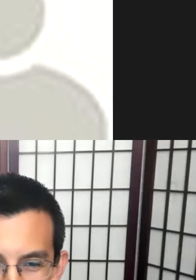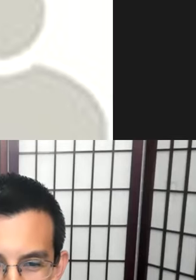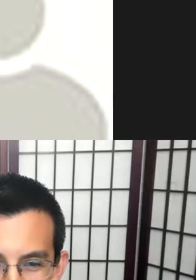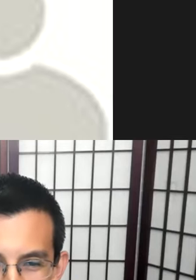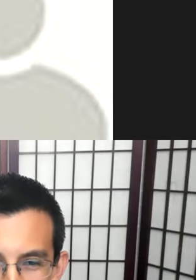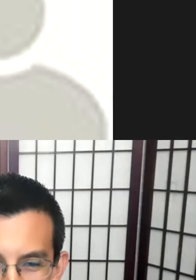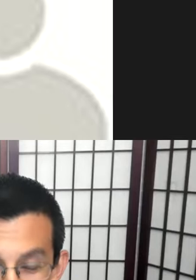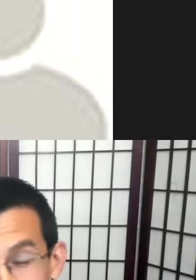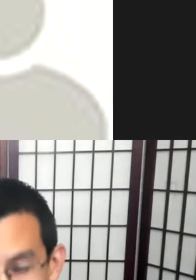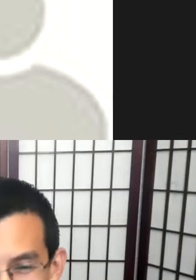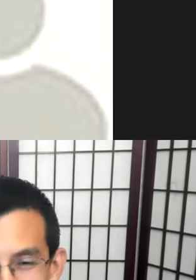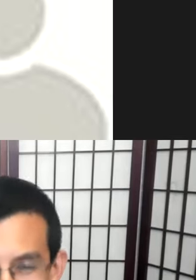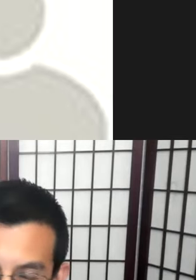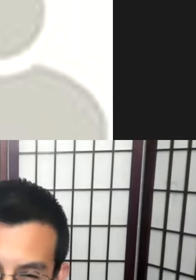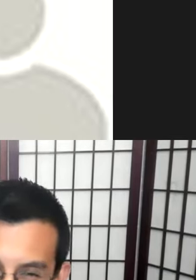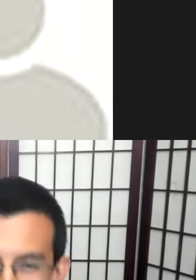payroll.